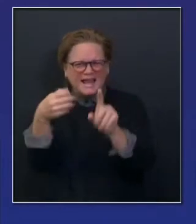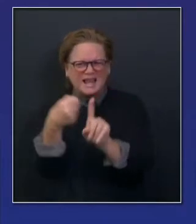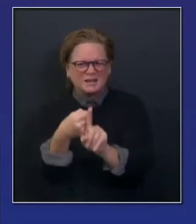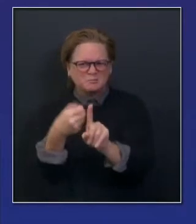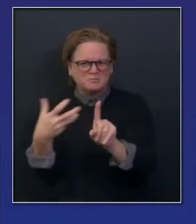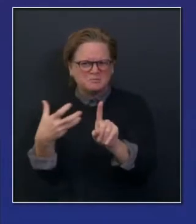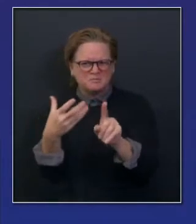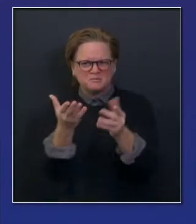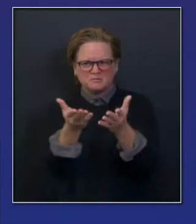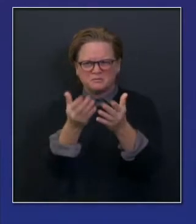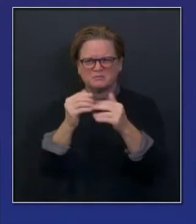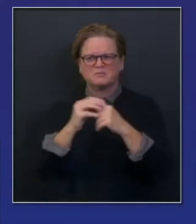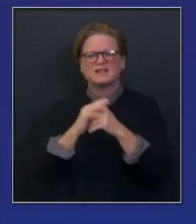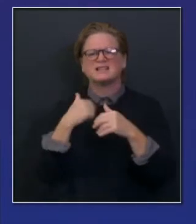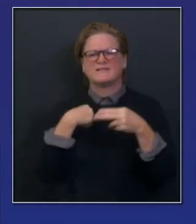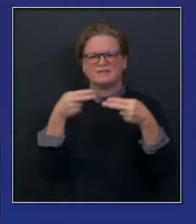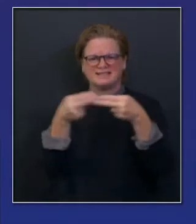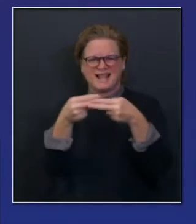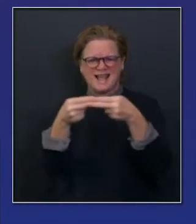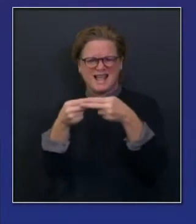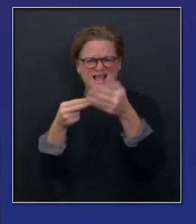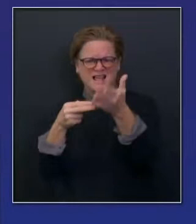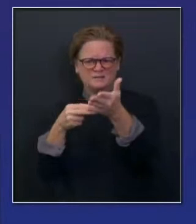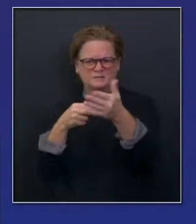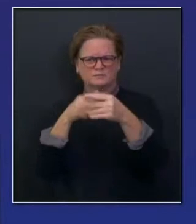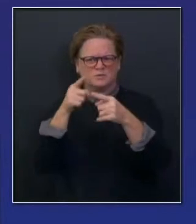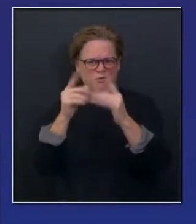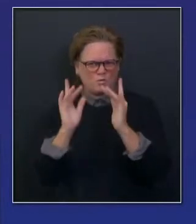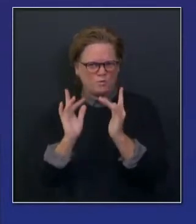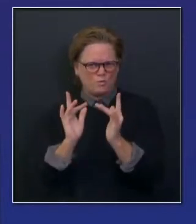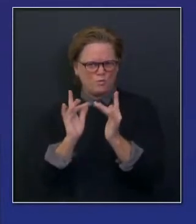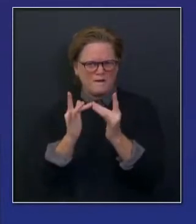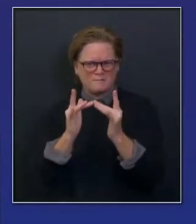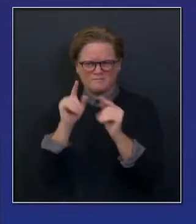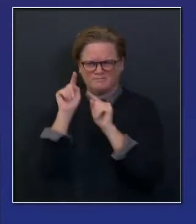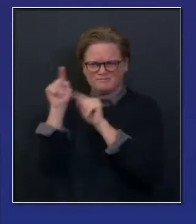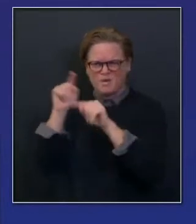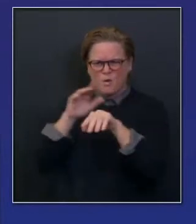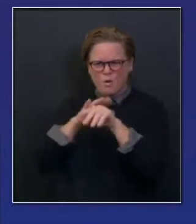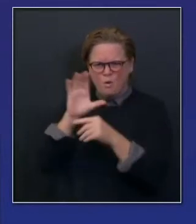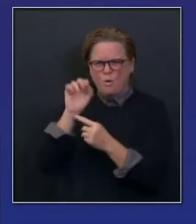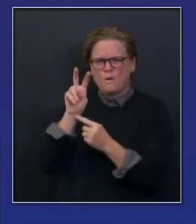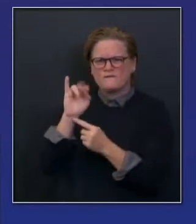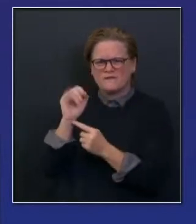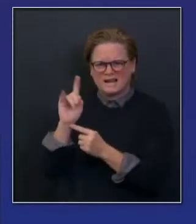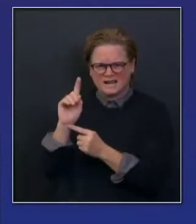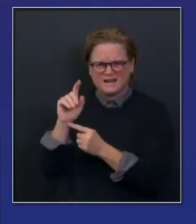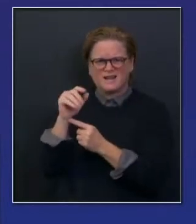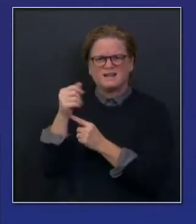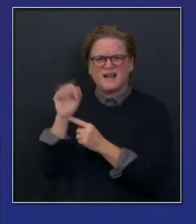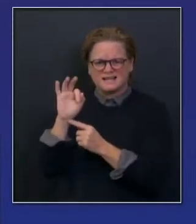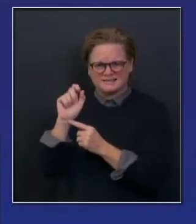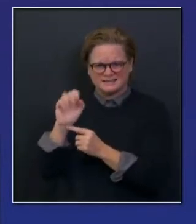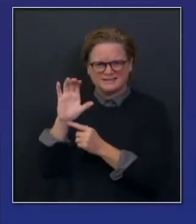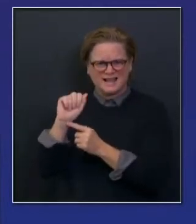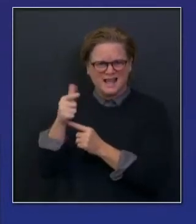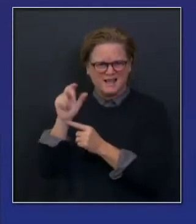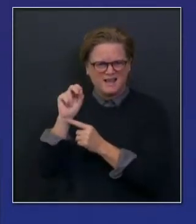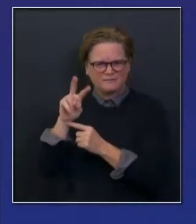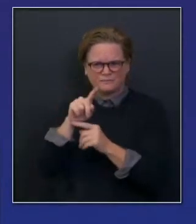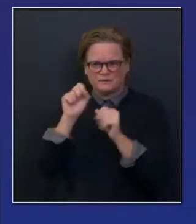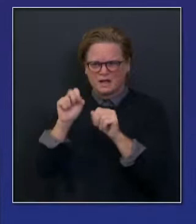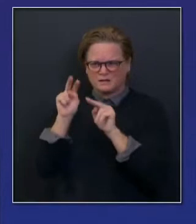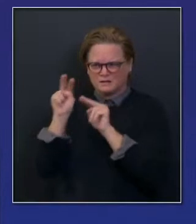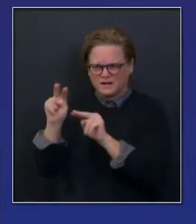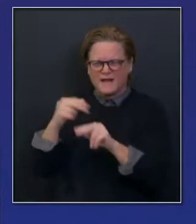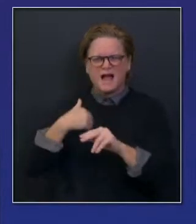Again, again, they're on the website. But for the purposes of giving you a preview of subpopulations, sub prioritizations,